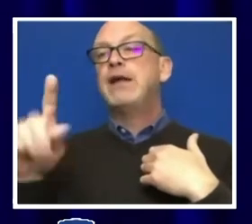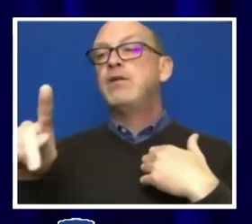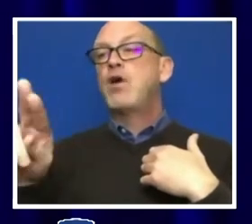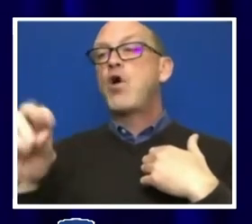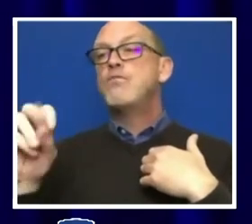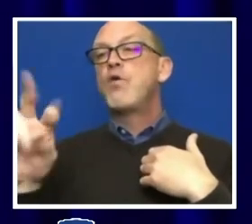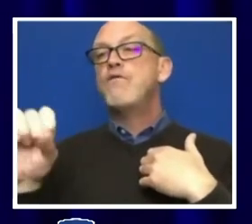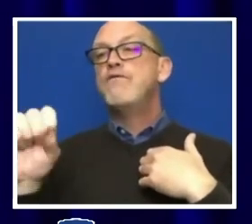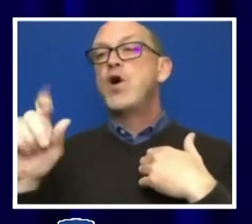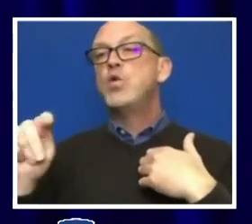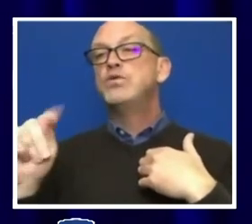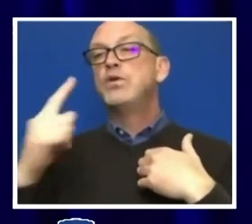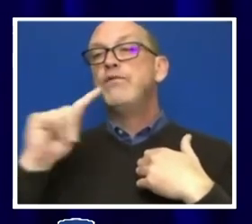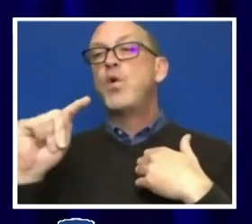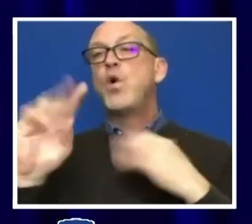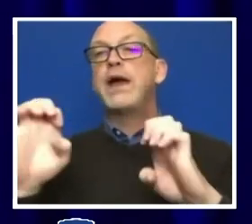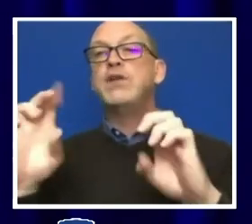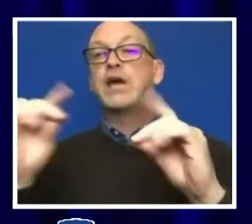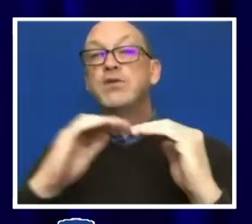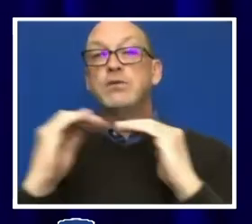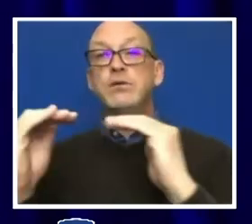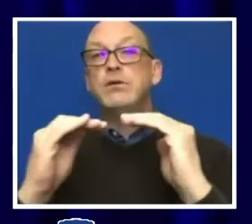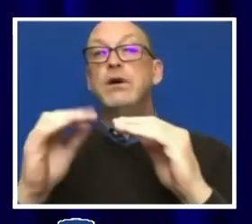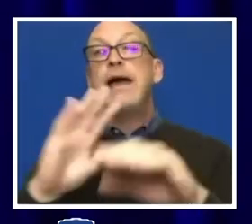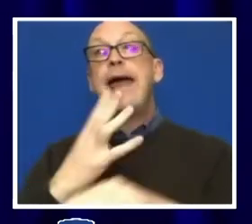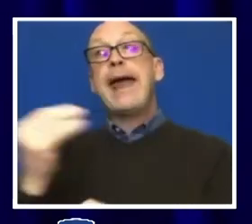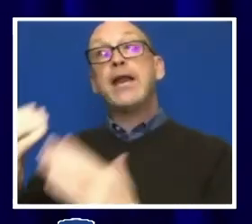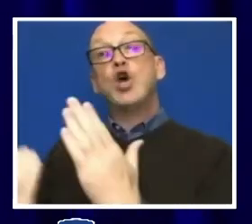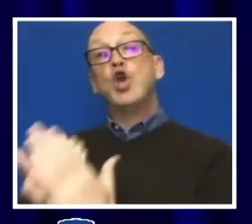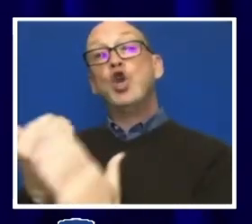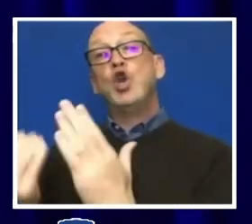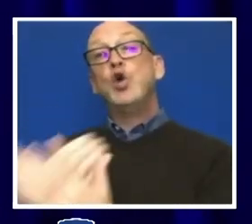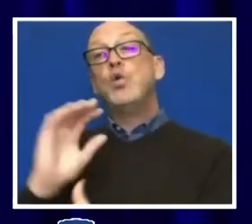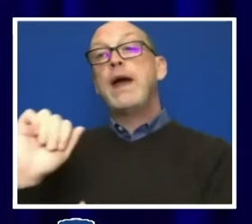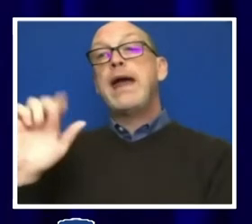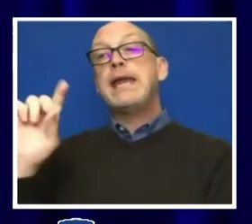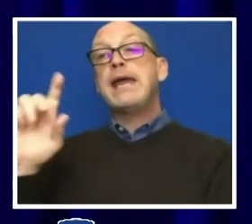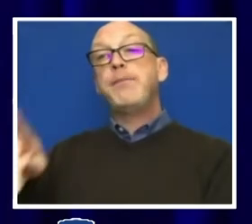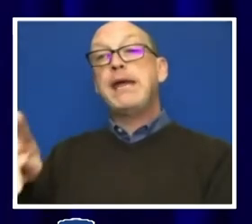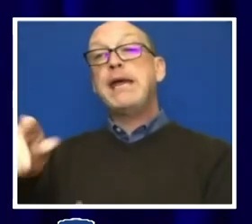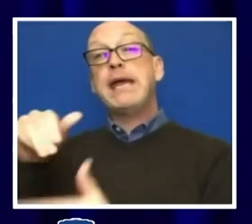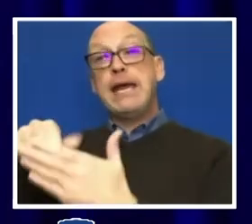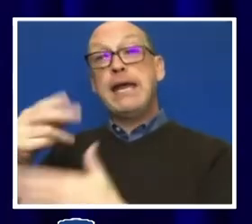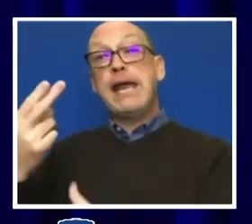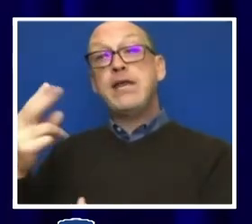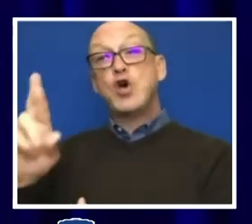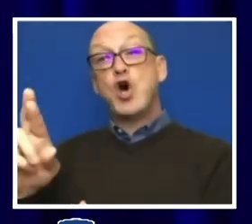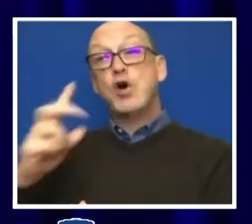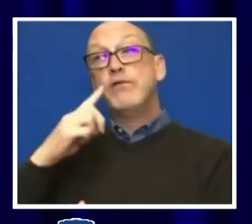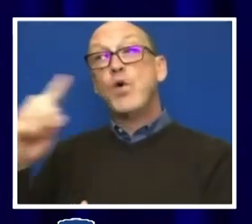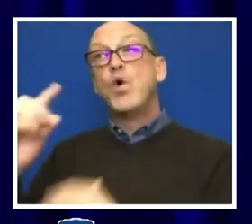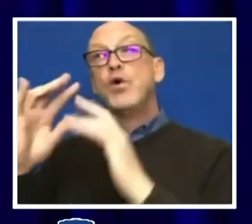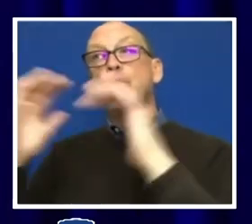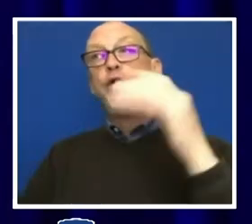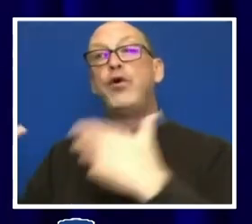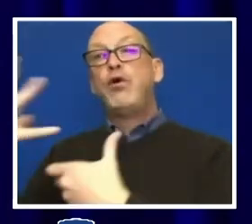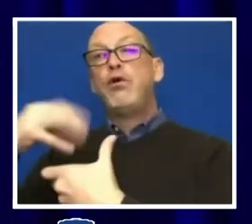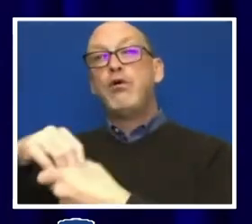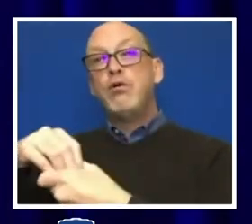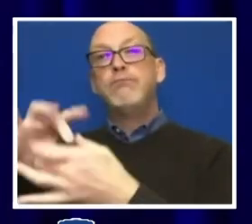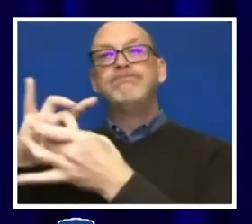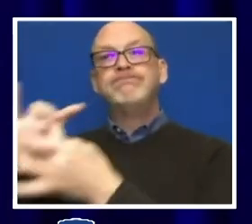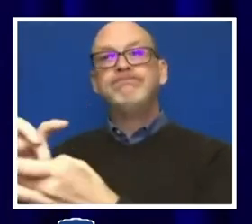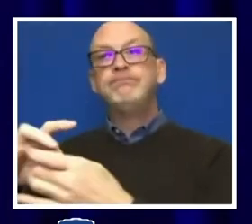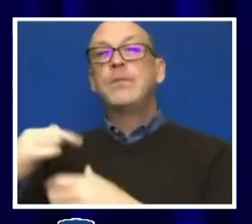We have a newly appointed AVP in HR for diversity, inclusion and belonging. We have a